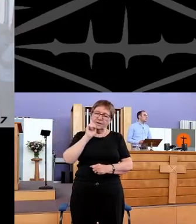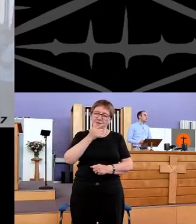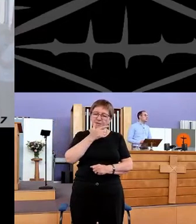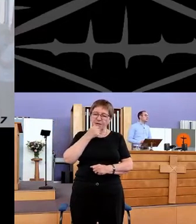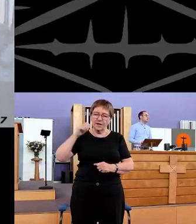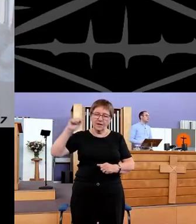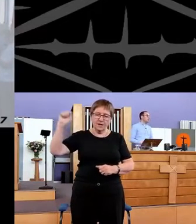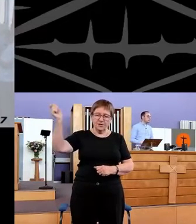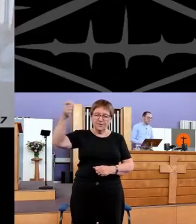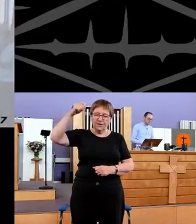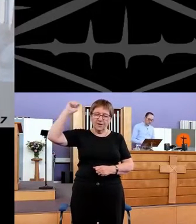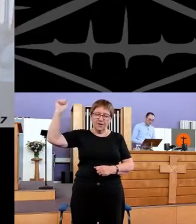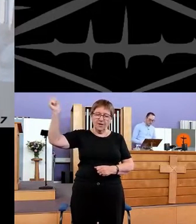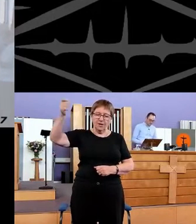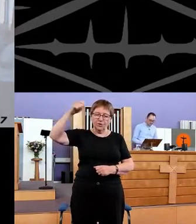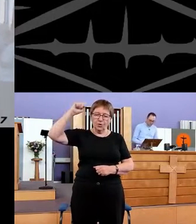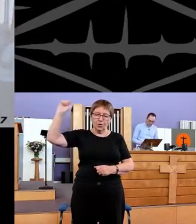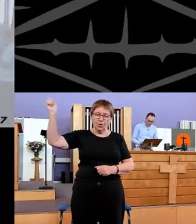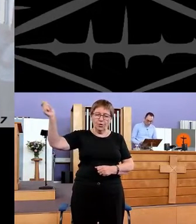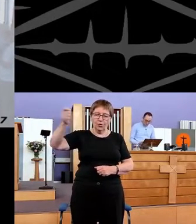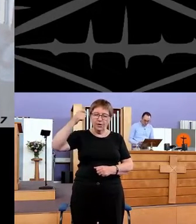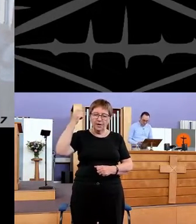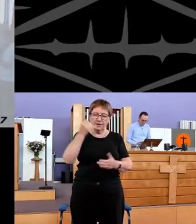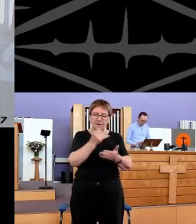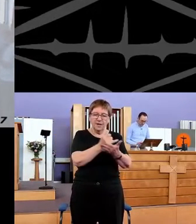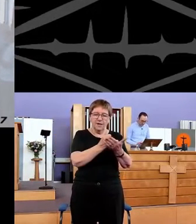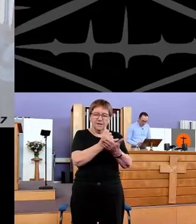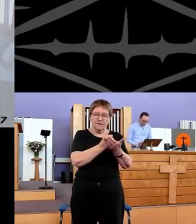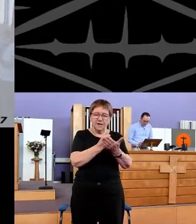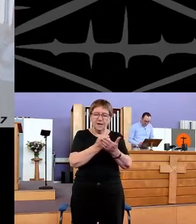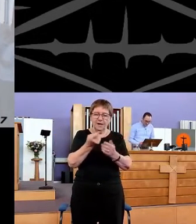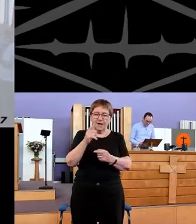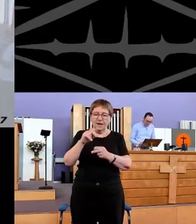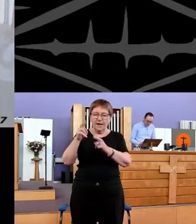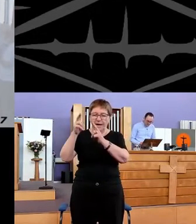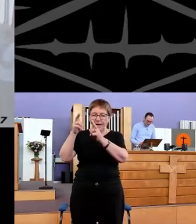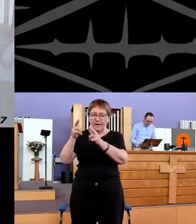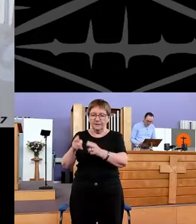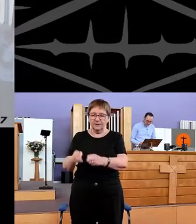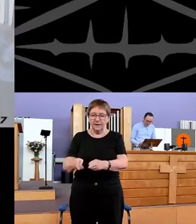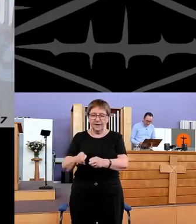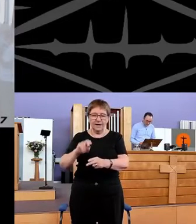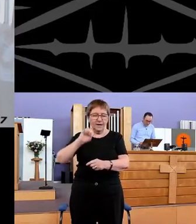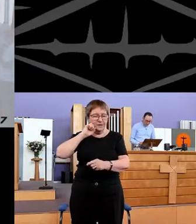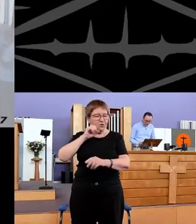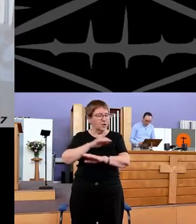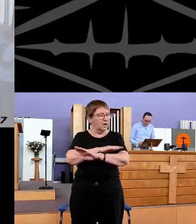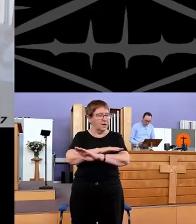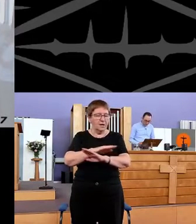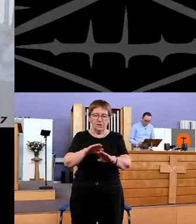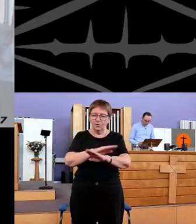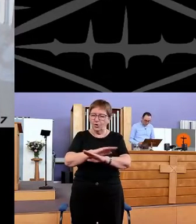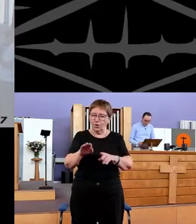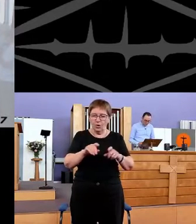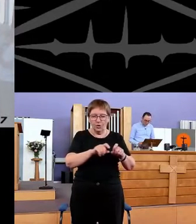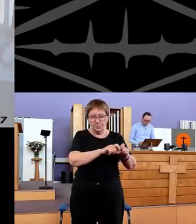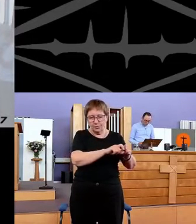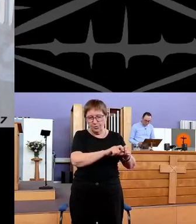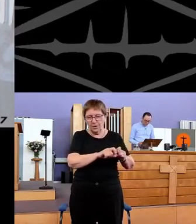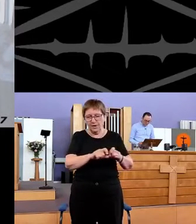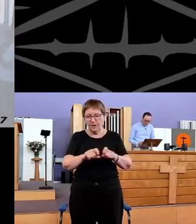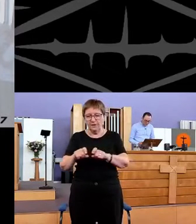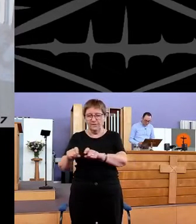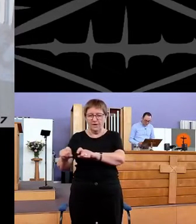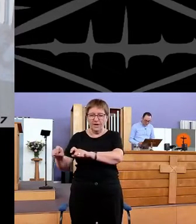His sins victorious, sin and death shall not